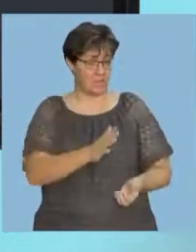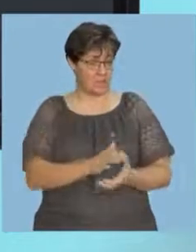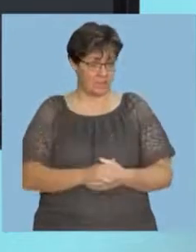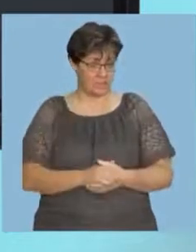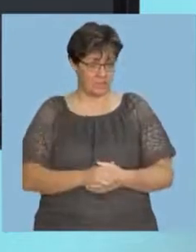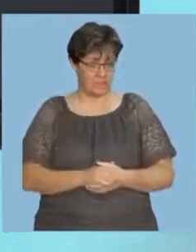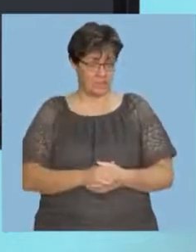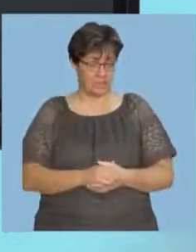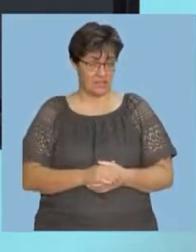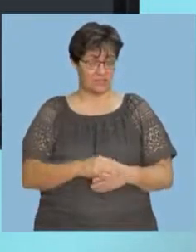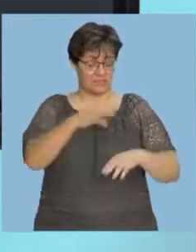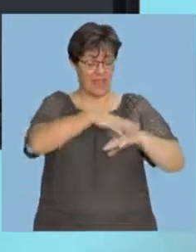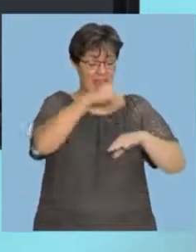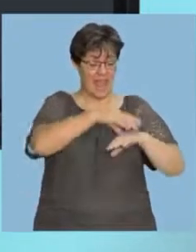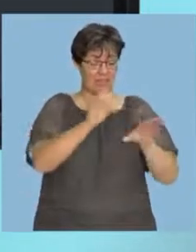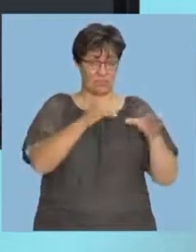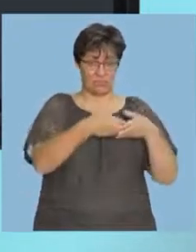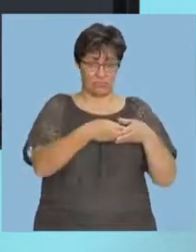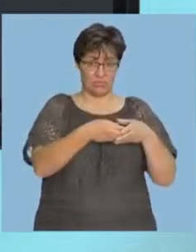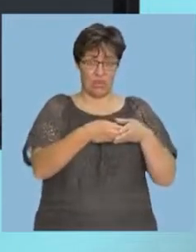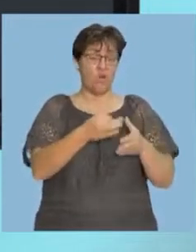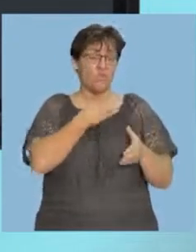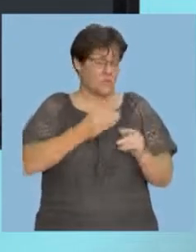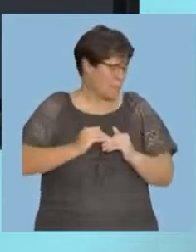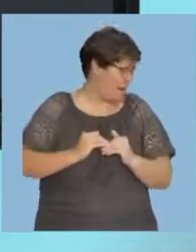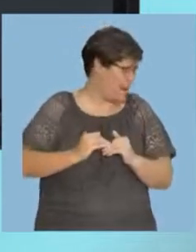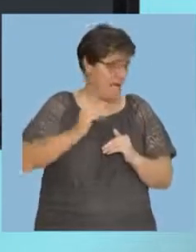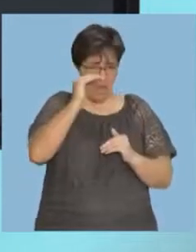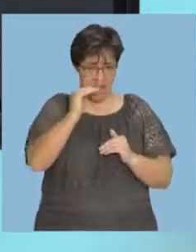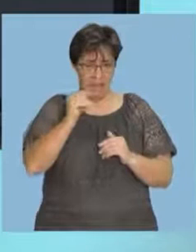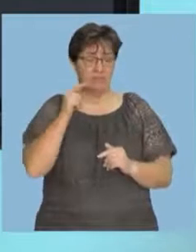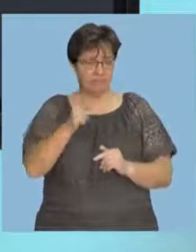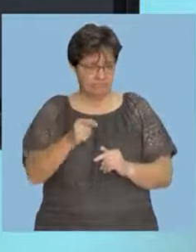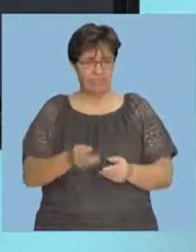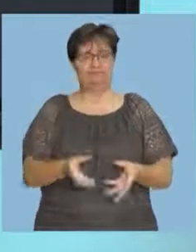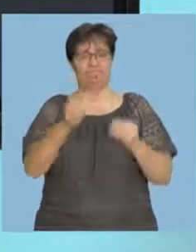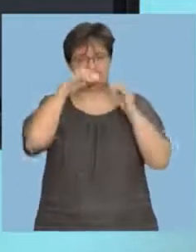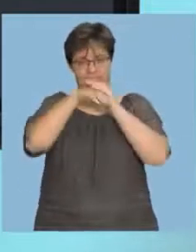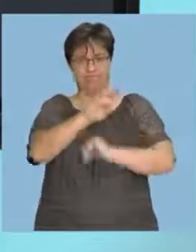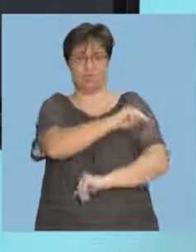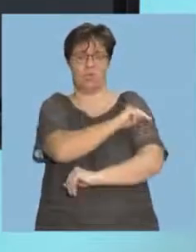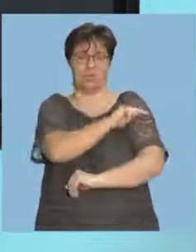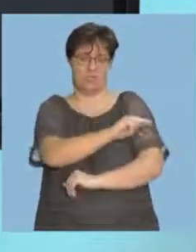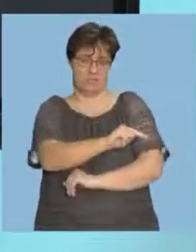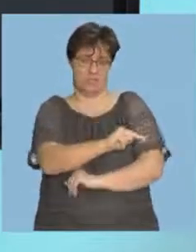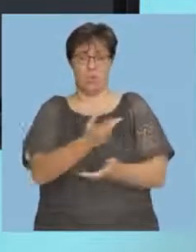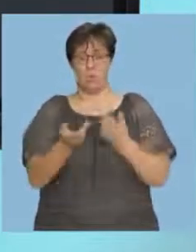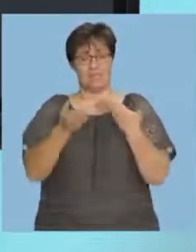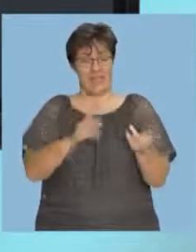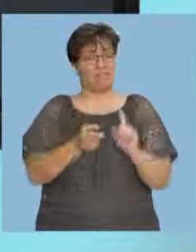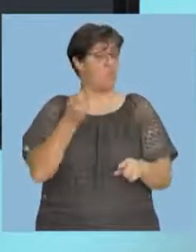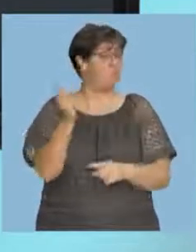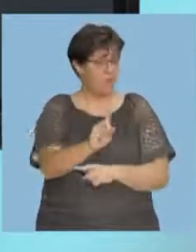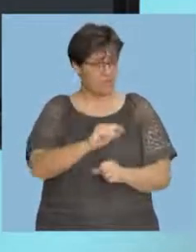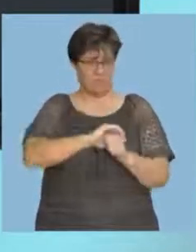calculate the age category which is at high risk for being hospitalized or dying from the